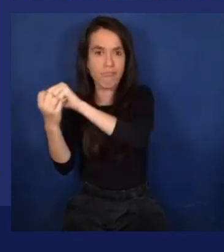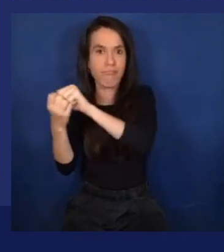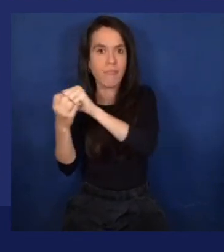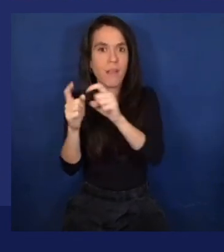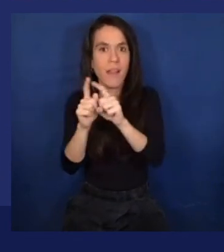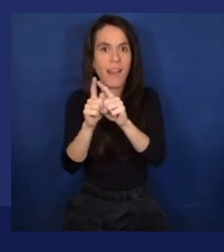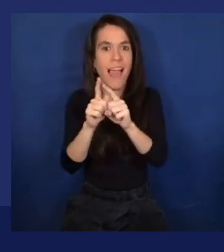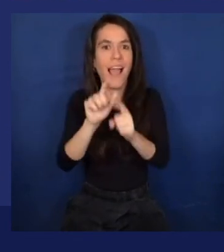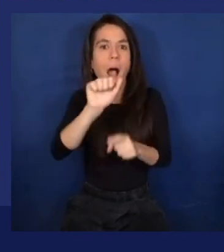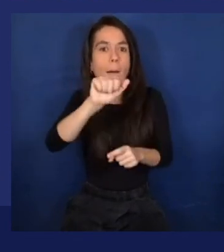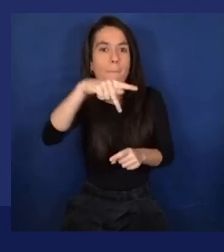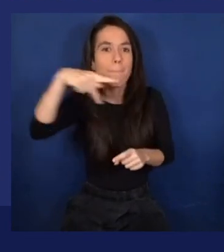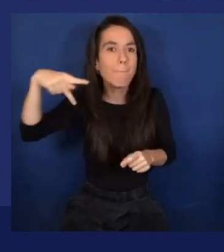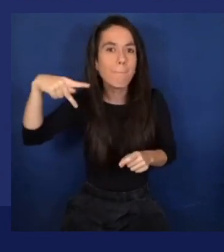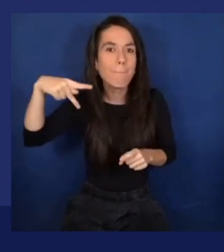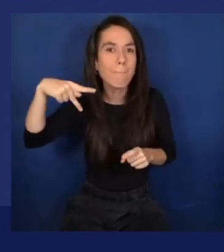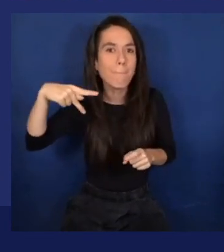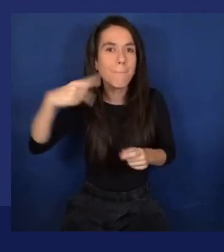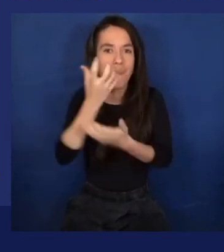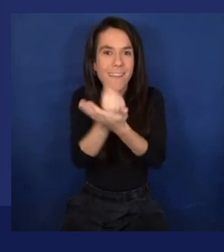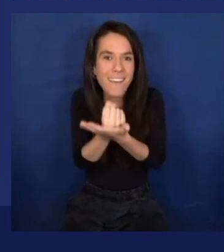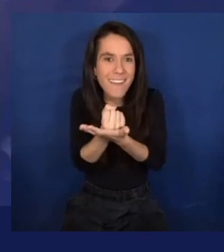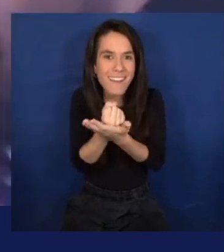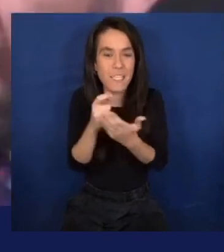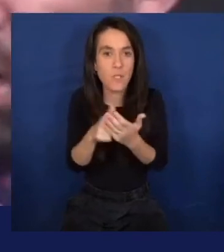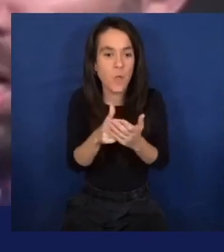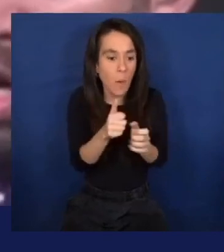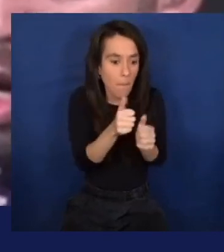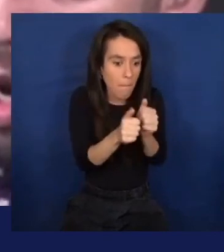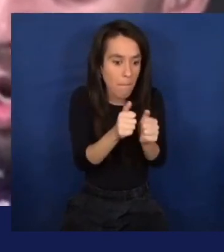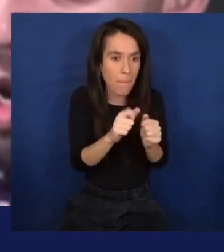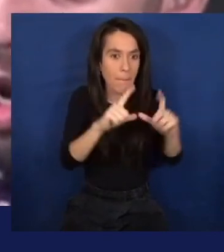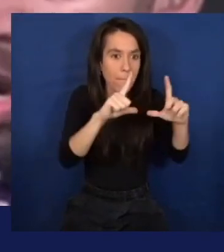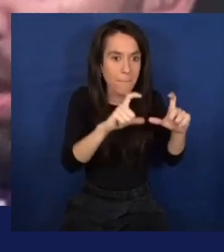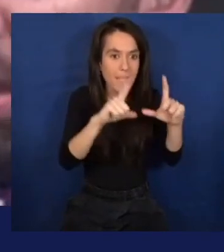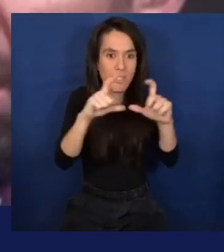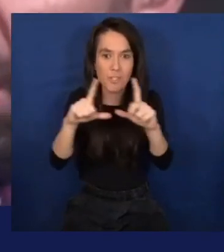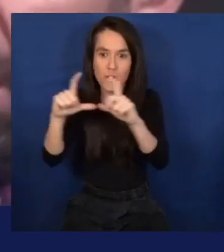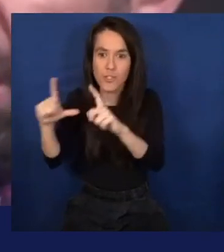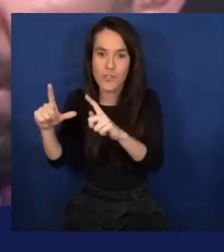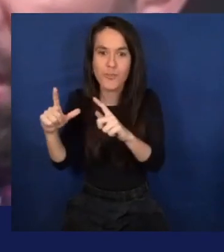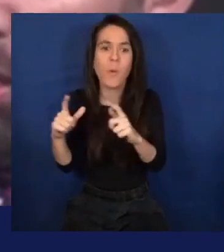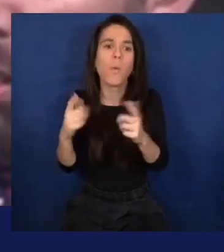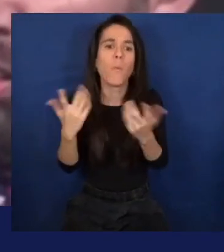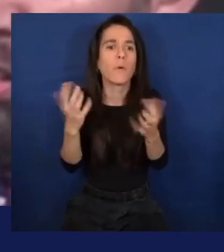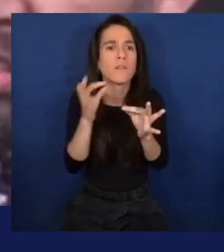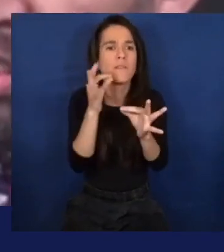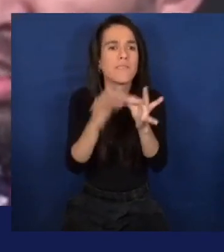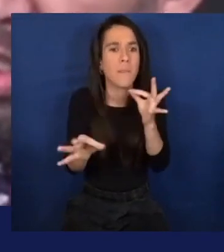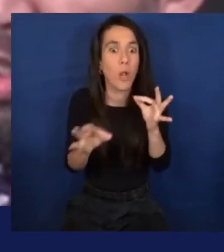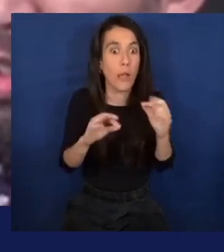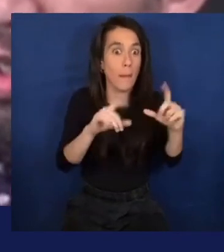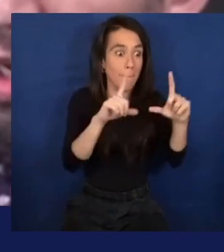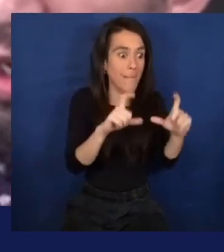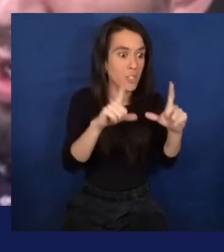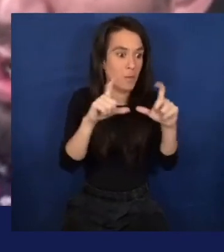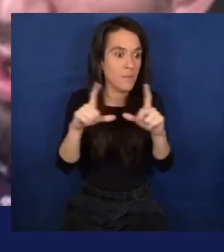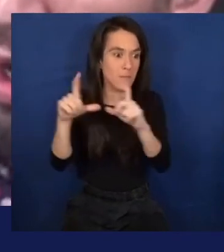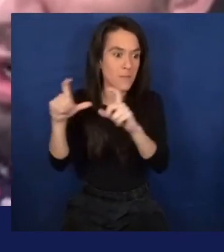it. So, you have Power Apps and you have Flow. So, basically, what you do, you build a simple app and you can take pictures. And